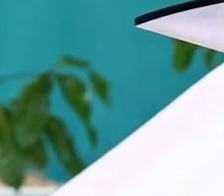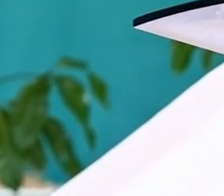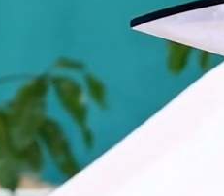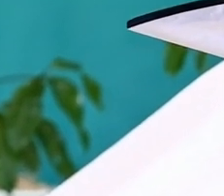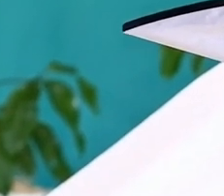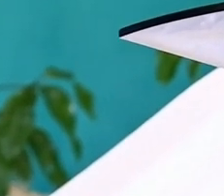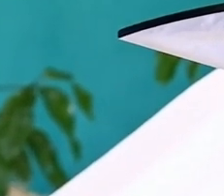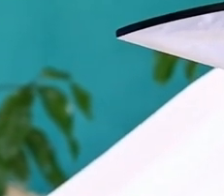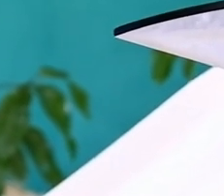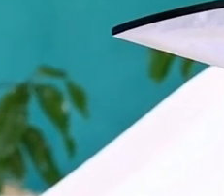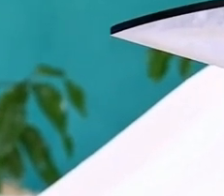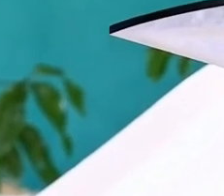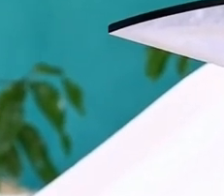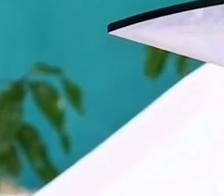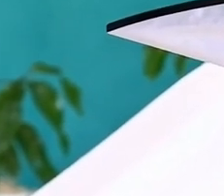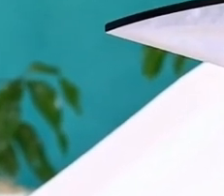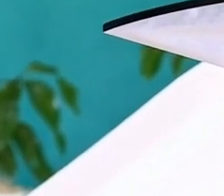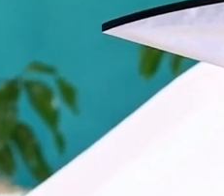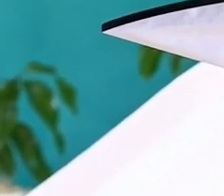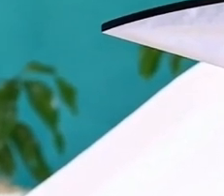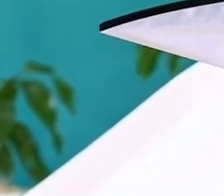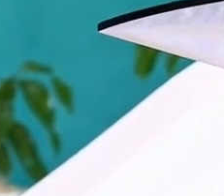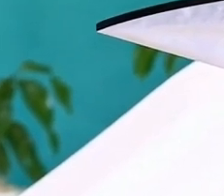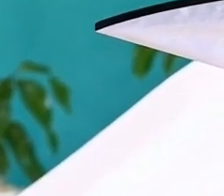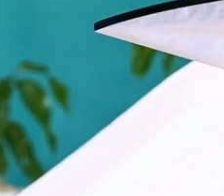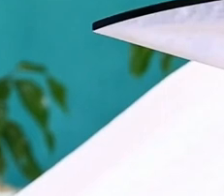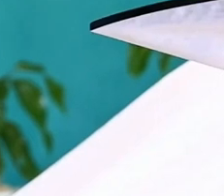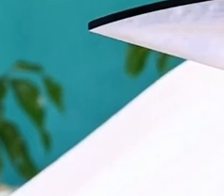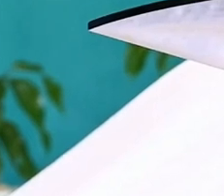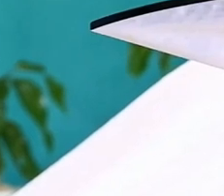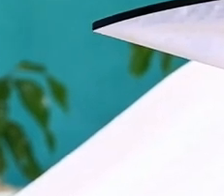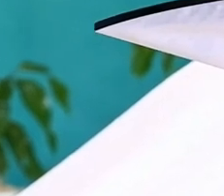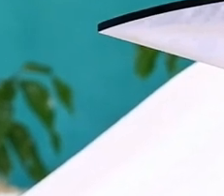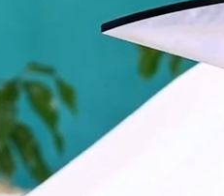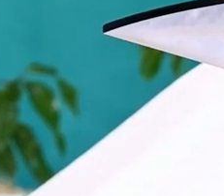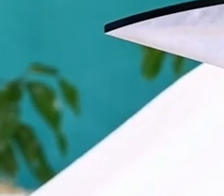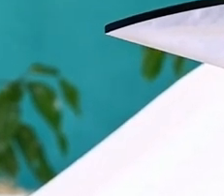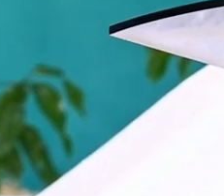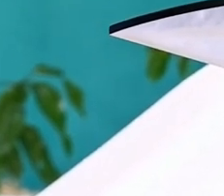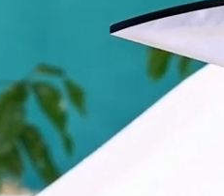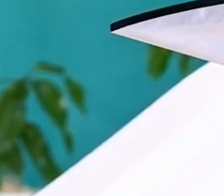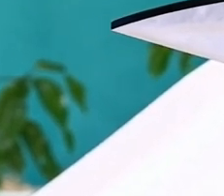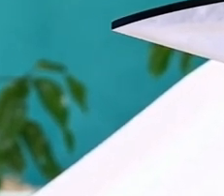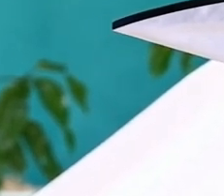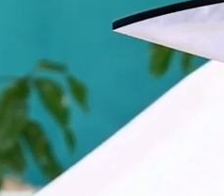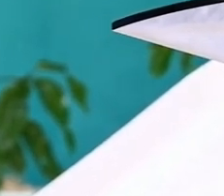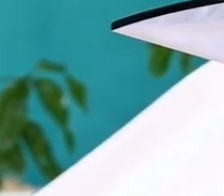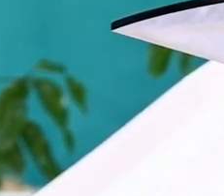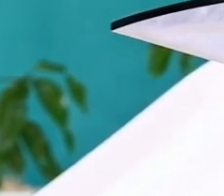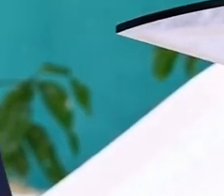wash them, I know where I'm going. And Judas, for the interest of few coins,